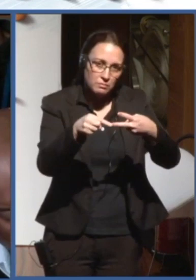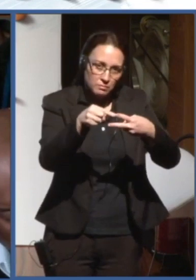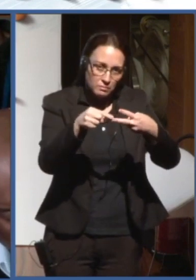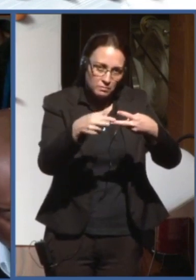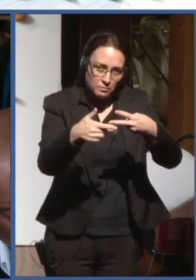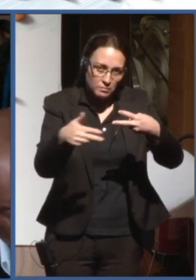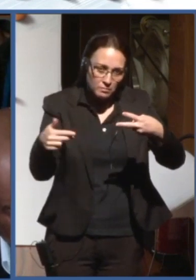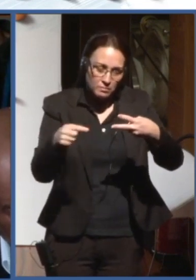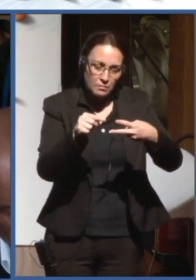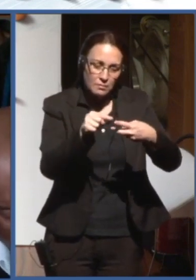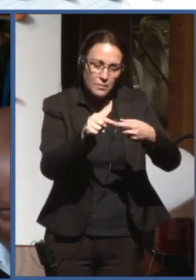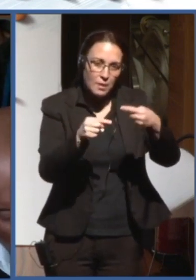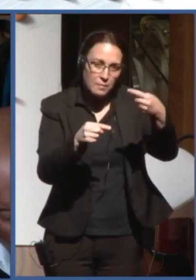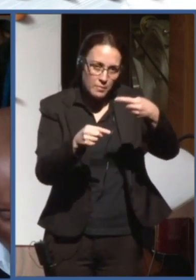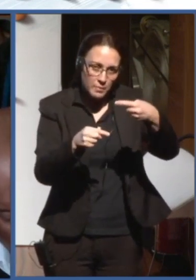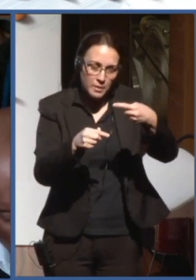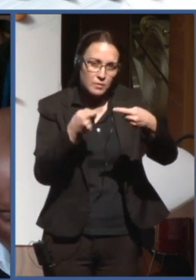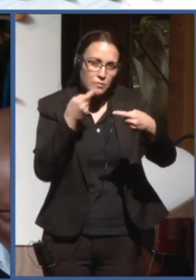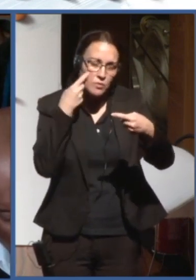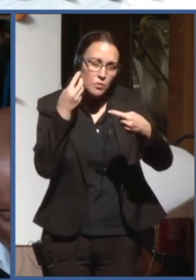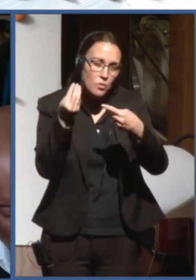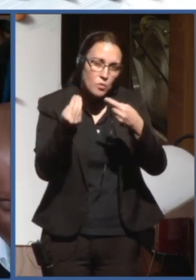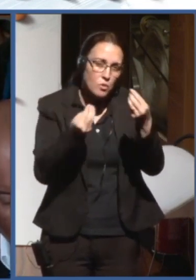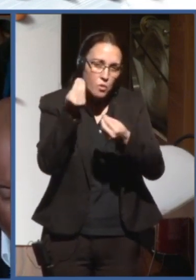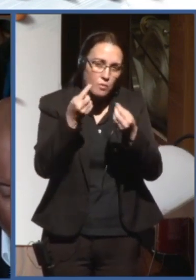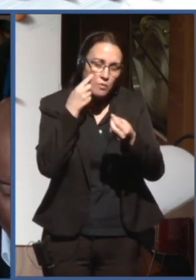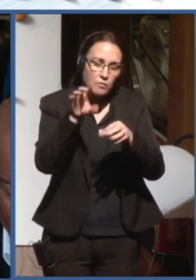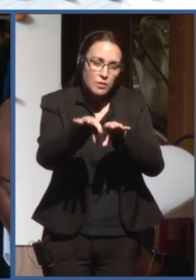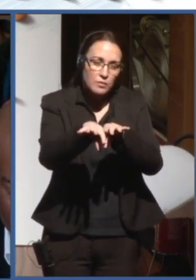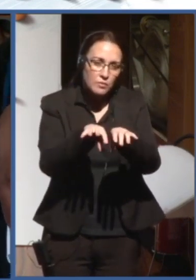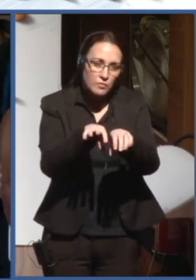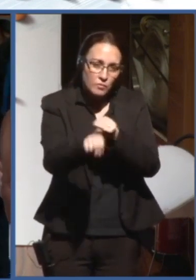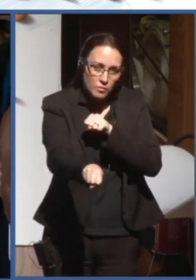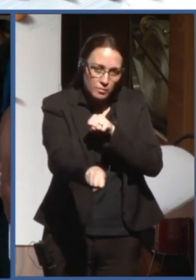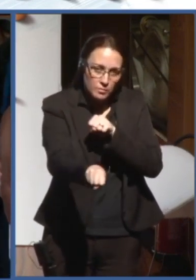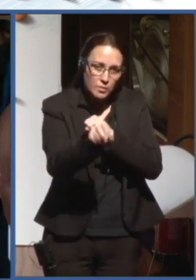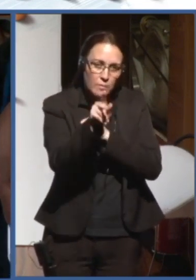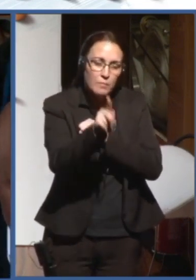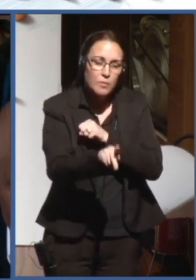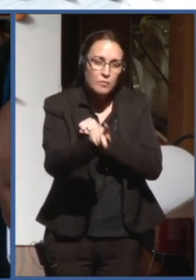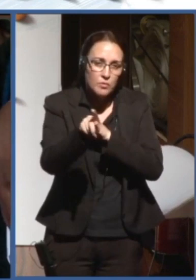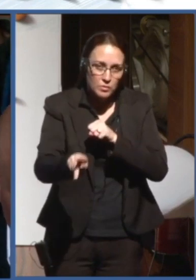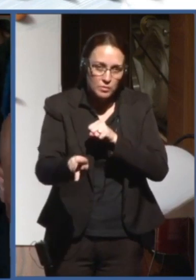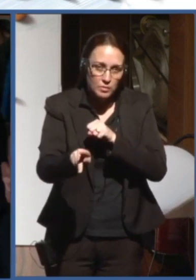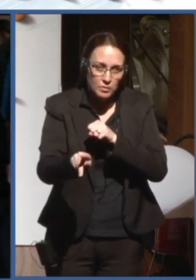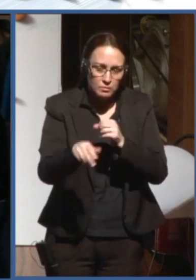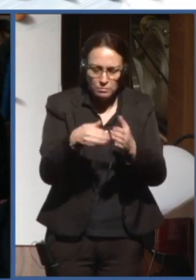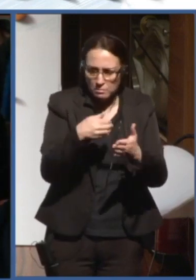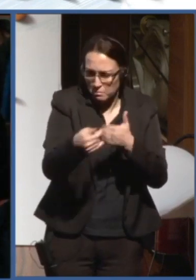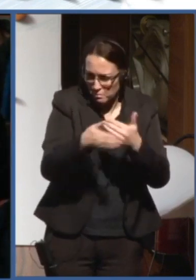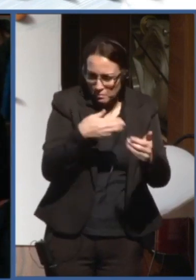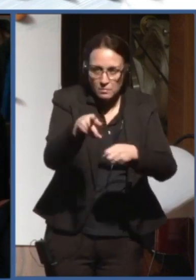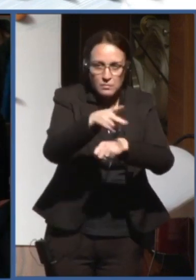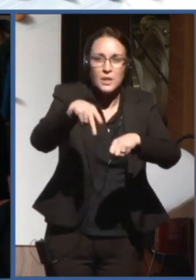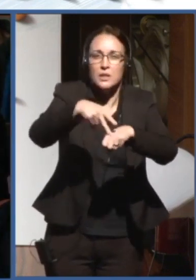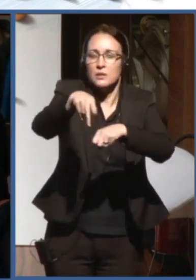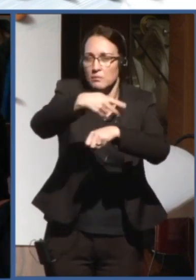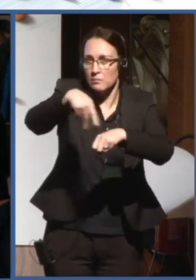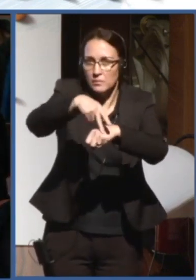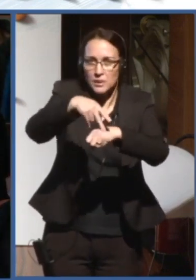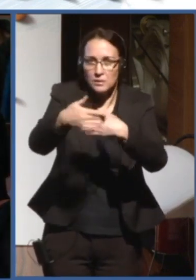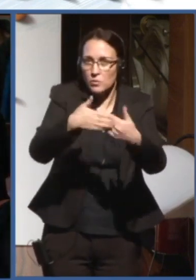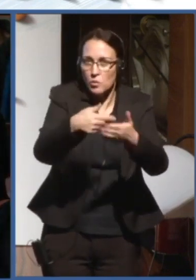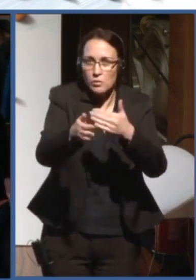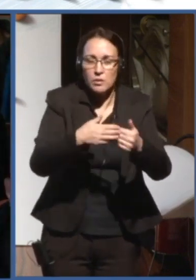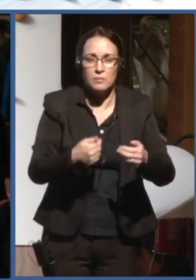how do you see the issue of formation of the teachers, independent of the country, since the